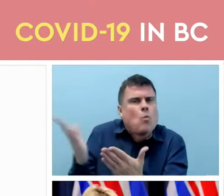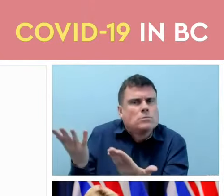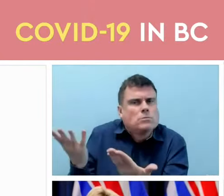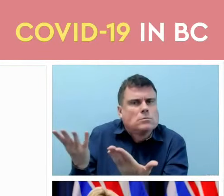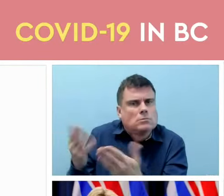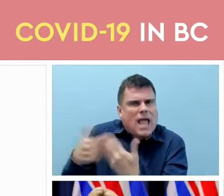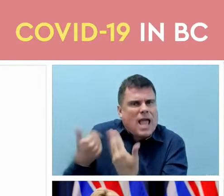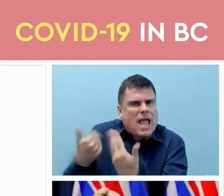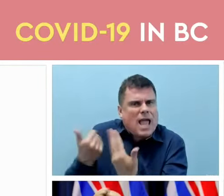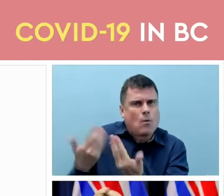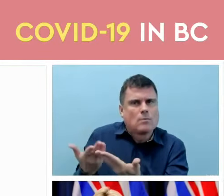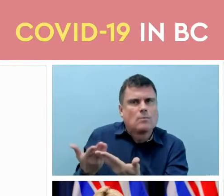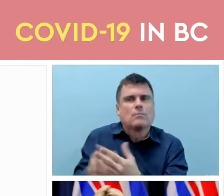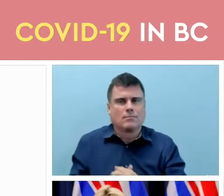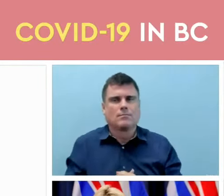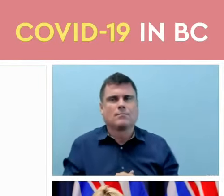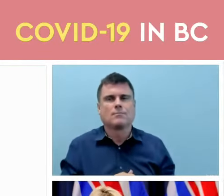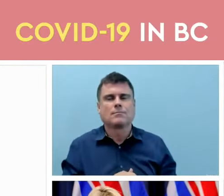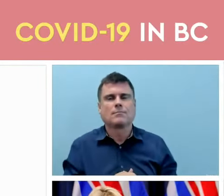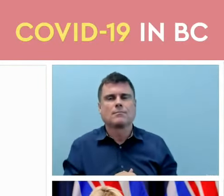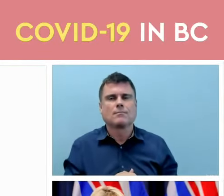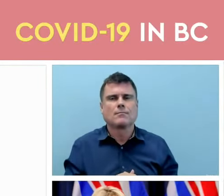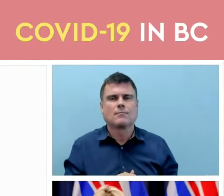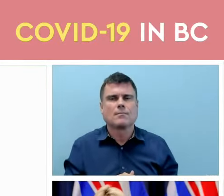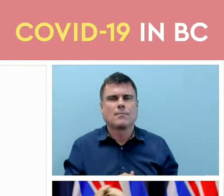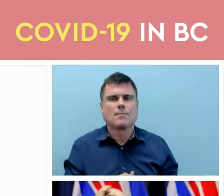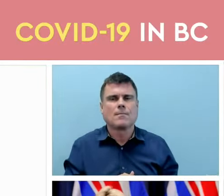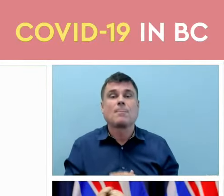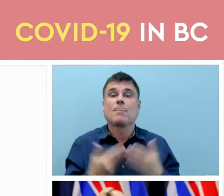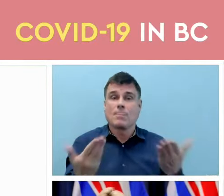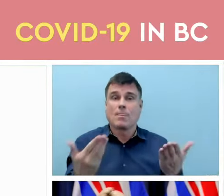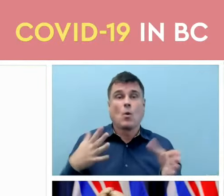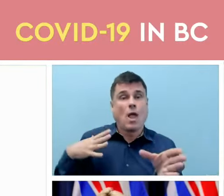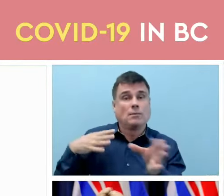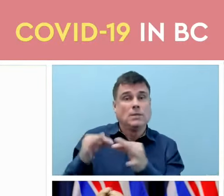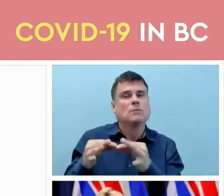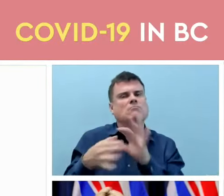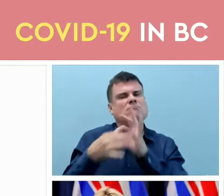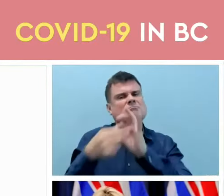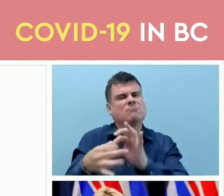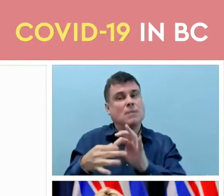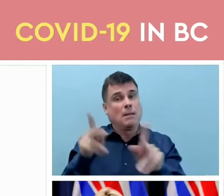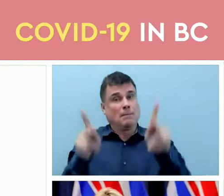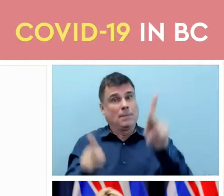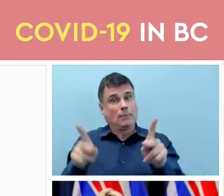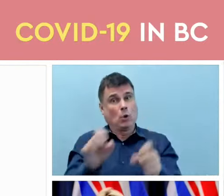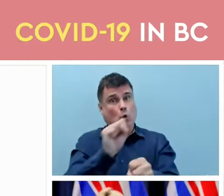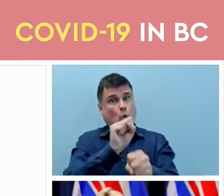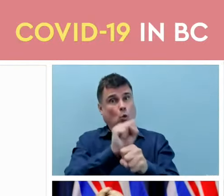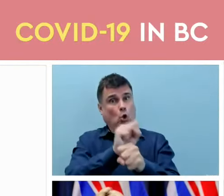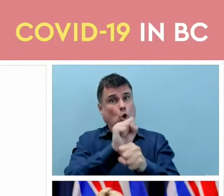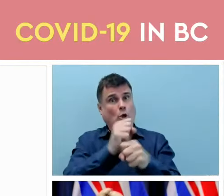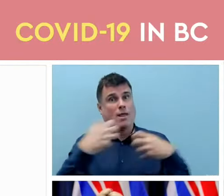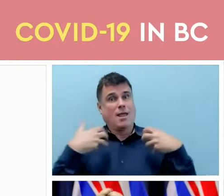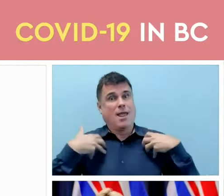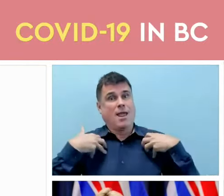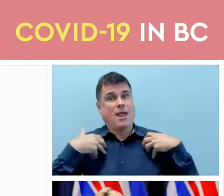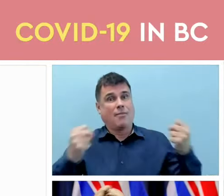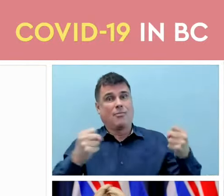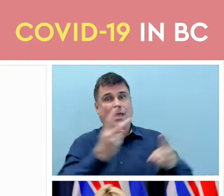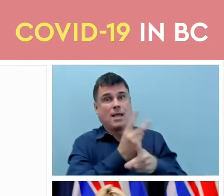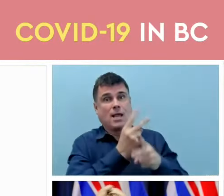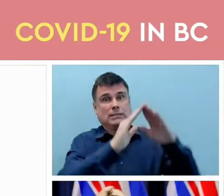I do want to just quickly update about the regulated health professionals order. I do want to also say say that